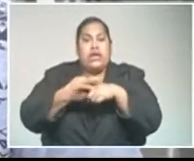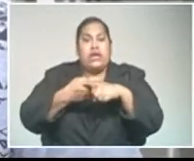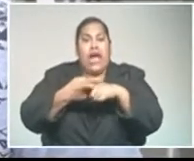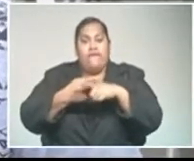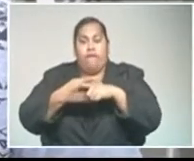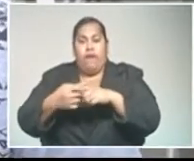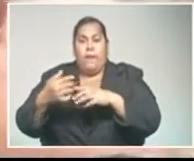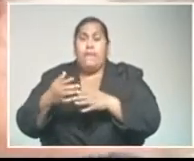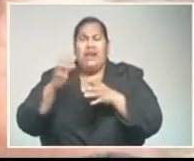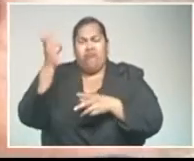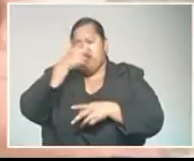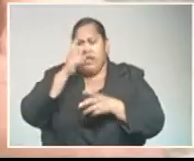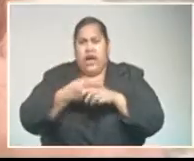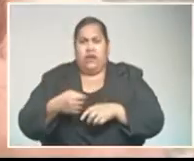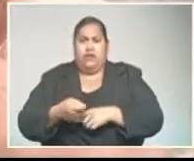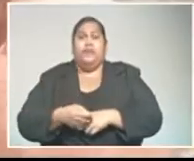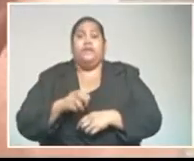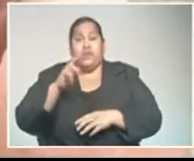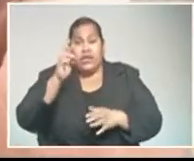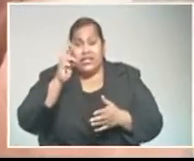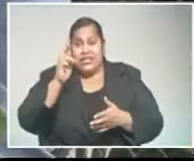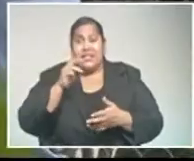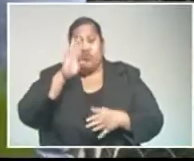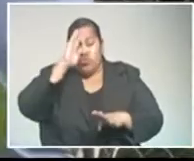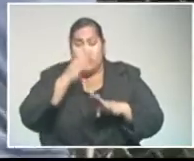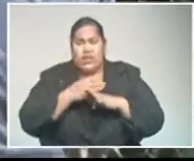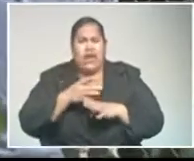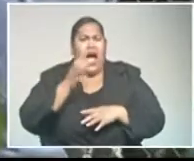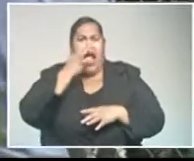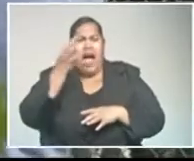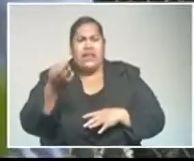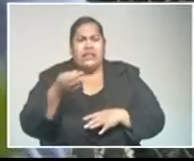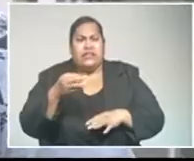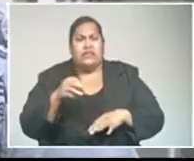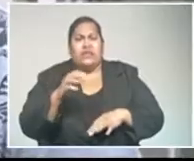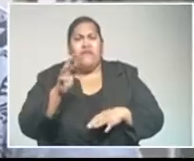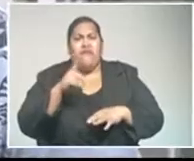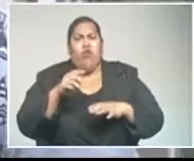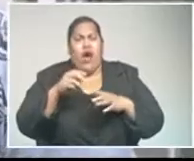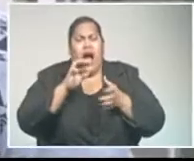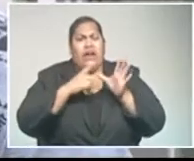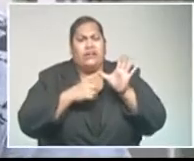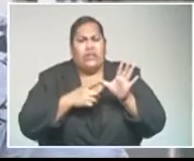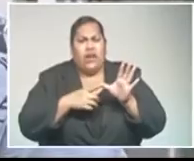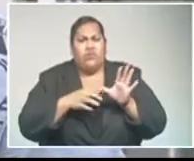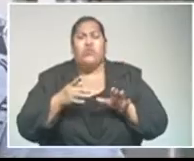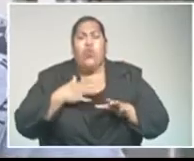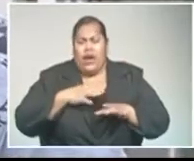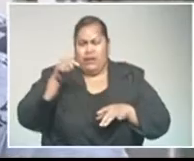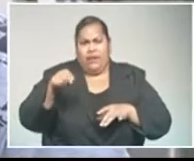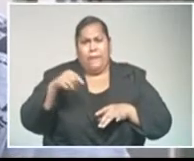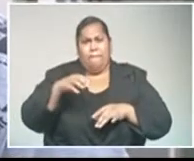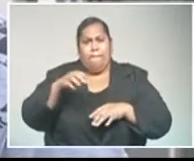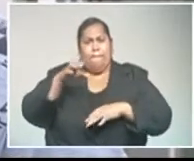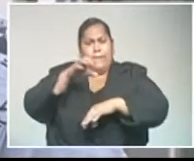was also dark the night. The regional students are seeking answers from the authorities. We just want the person to be held